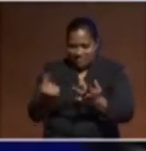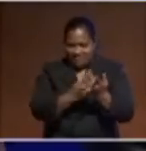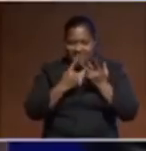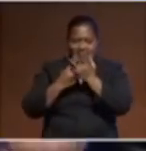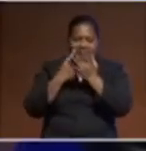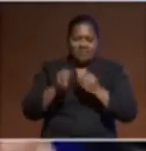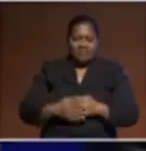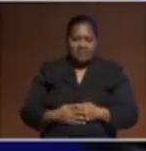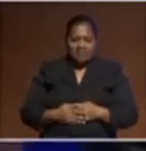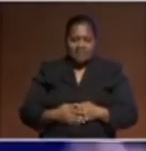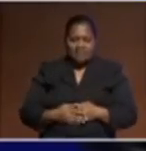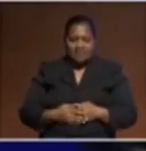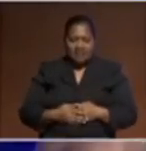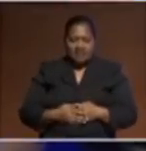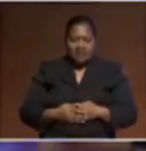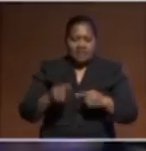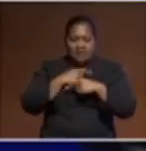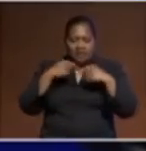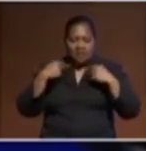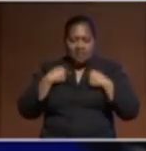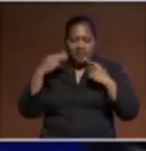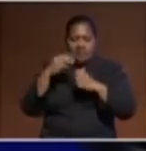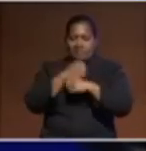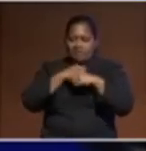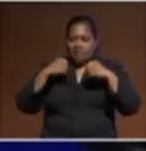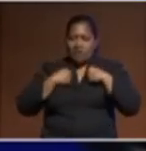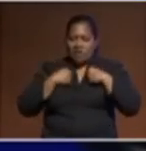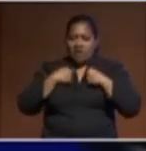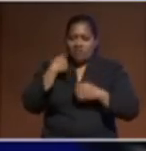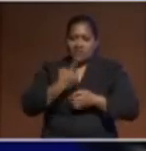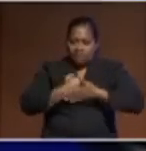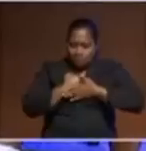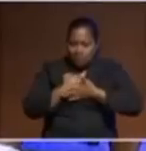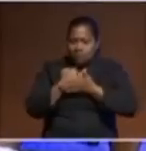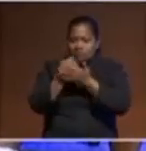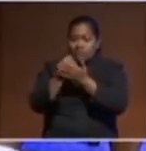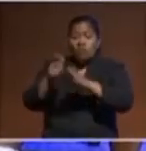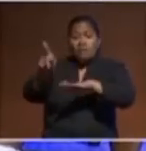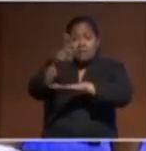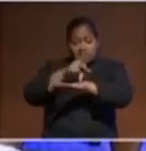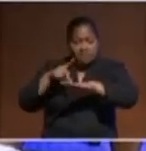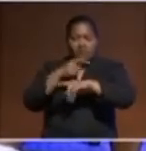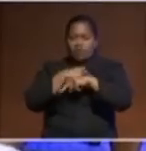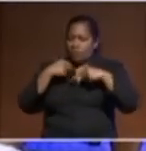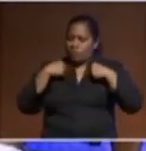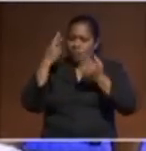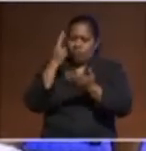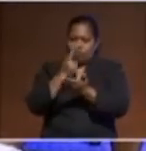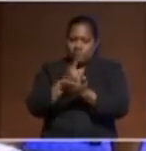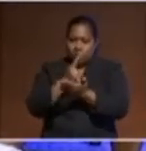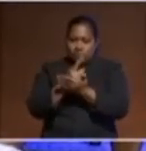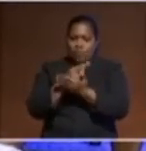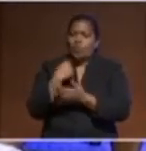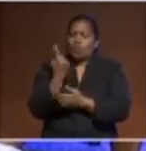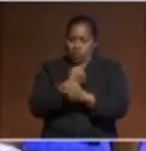issues, we anchor ourselves first and foremost in the Pacific. The Pacific is where we are, but it's also who we